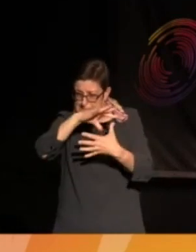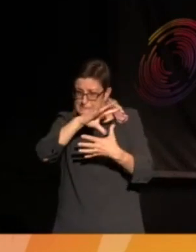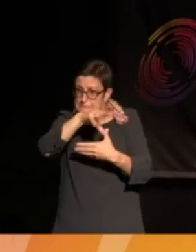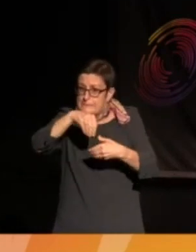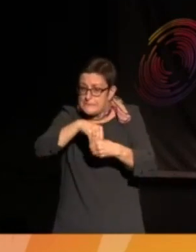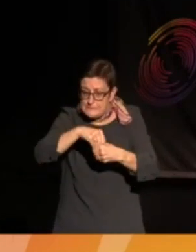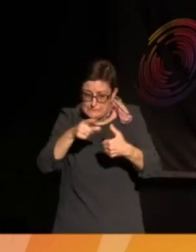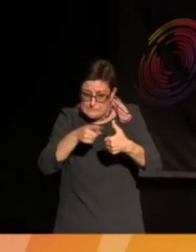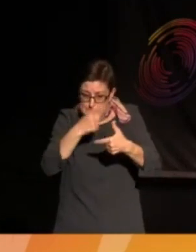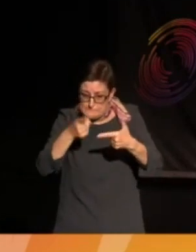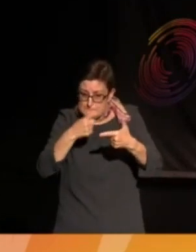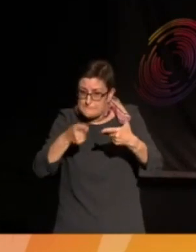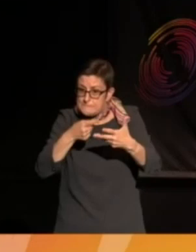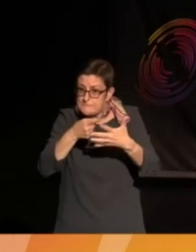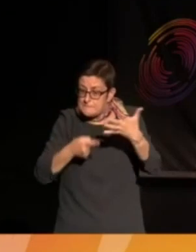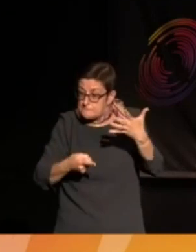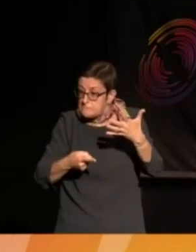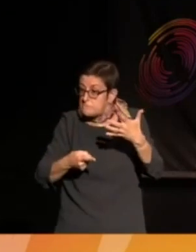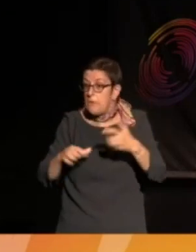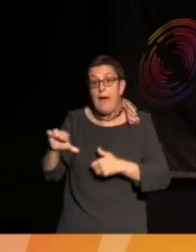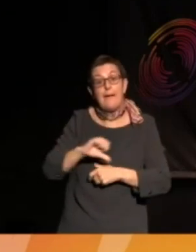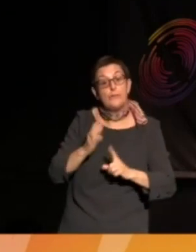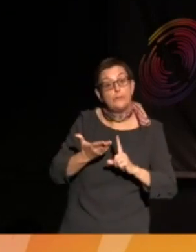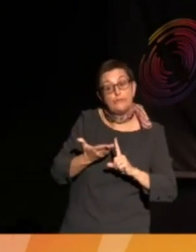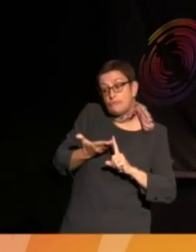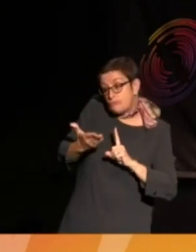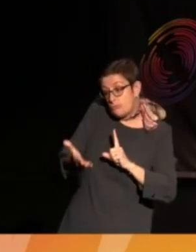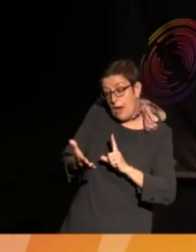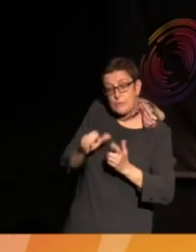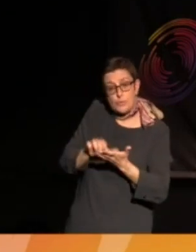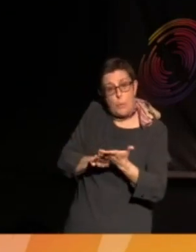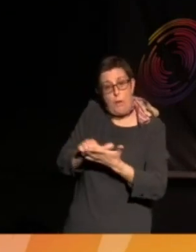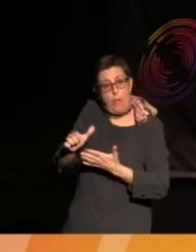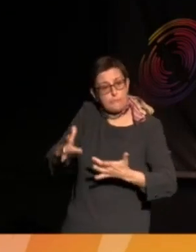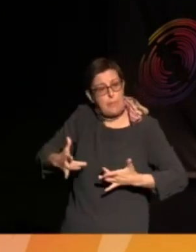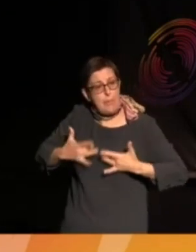right to a cultural life, to expression.